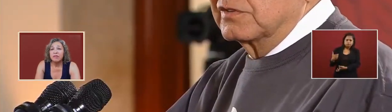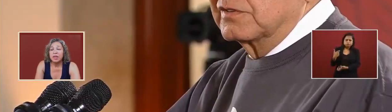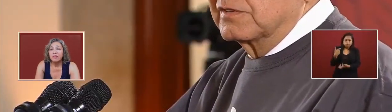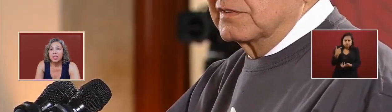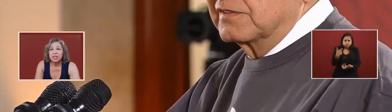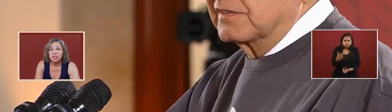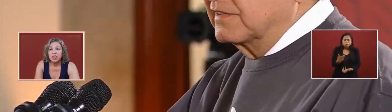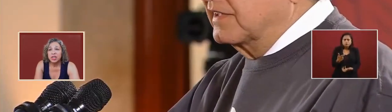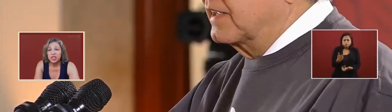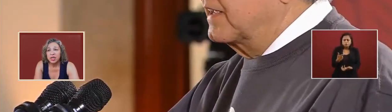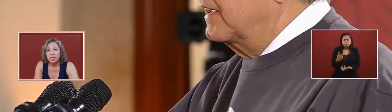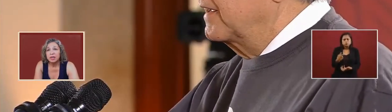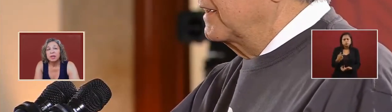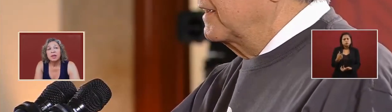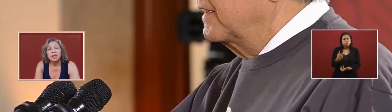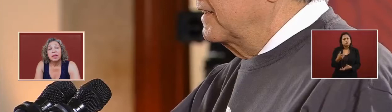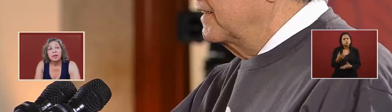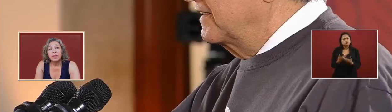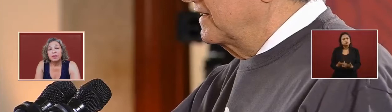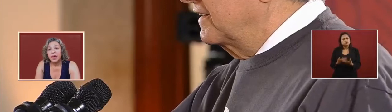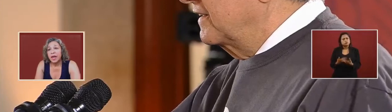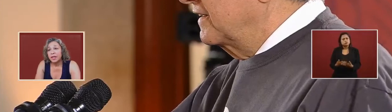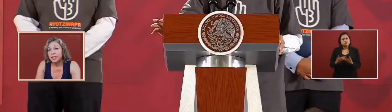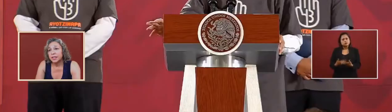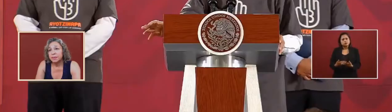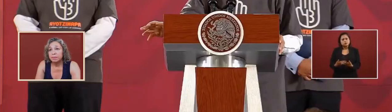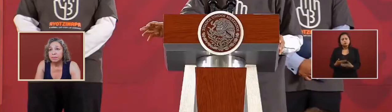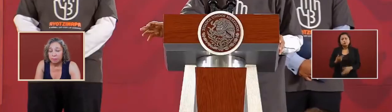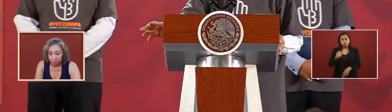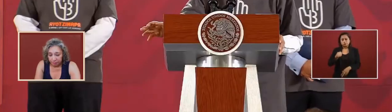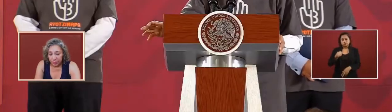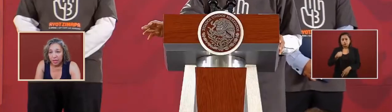i have given the instruction that